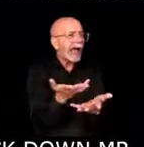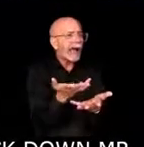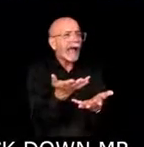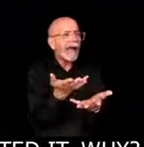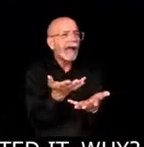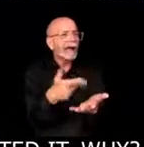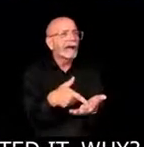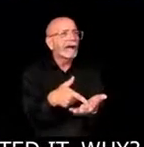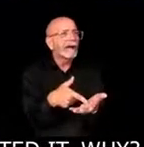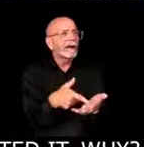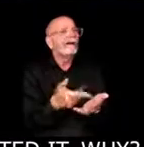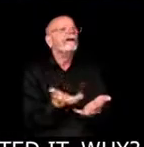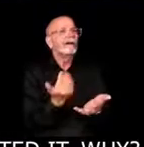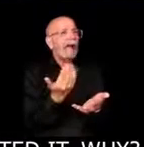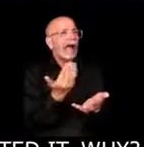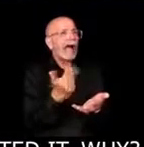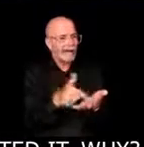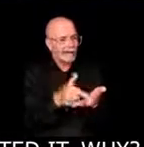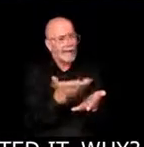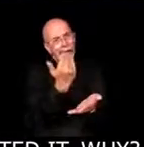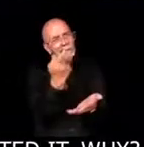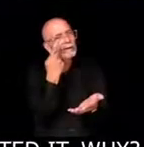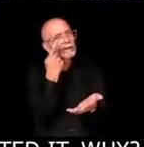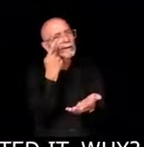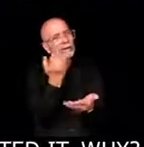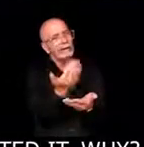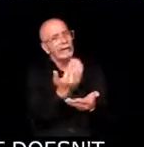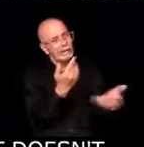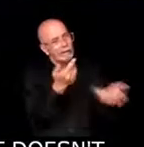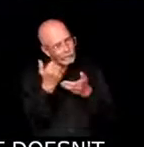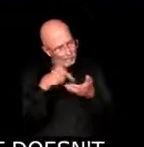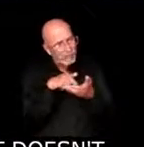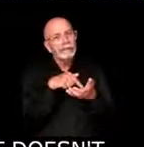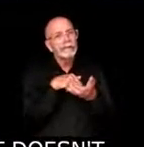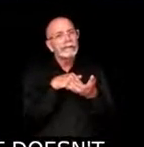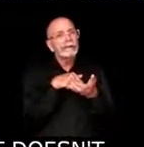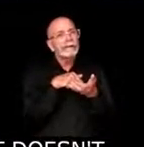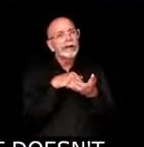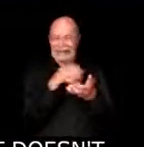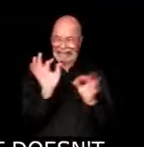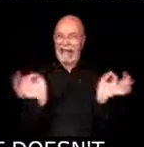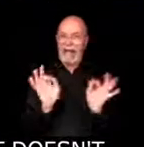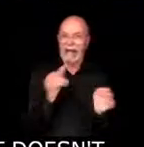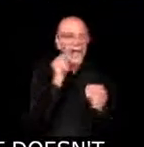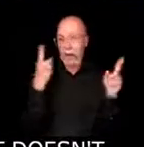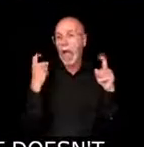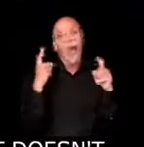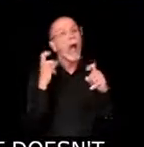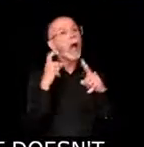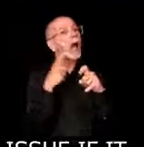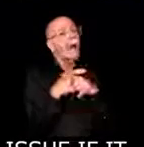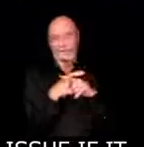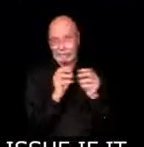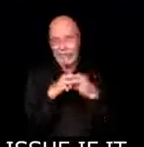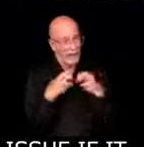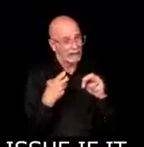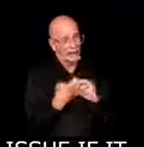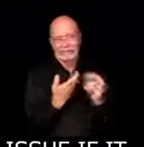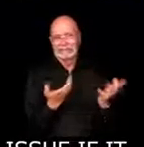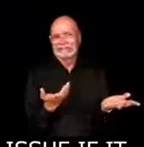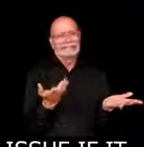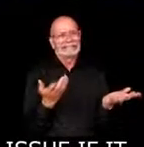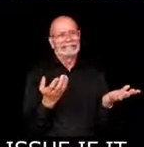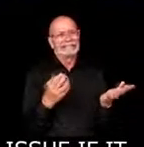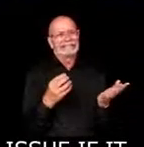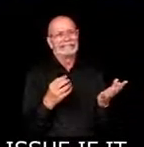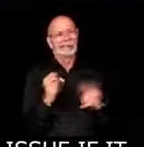device, give us that device. It doesn't strike me and maybe I'm missing something as a particularly complicated issue. it was recorded by, uh, a senior staff